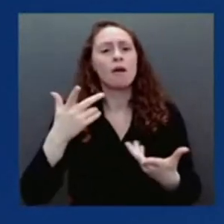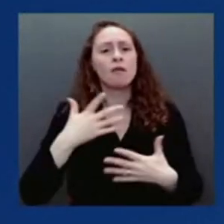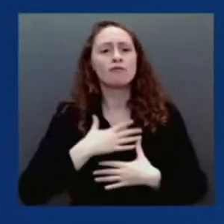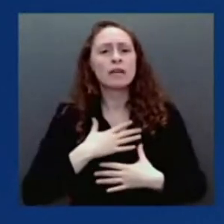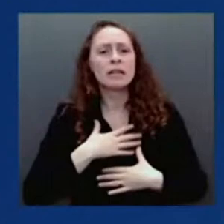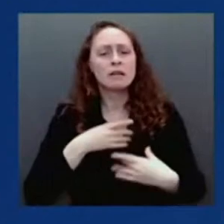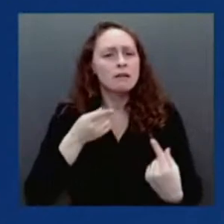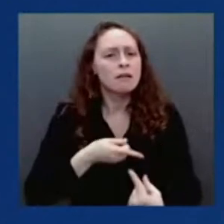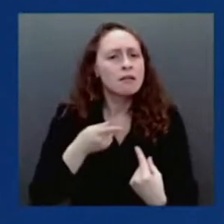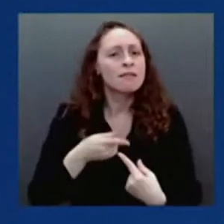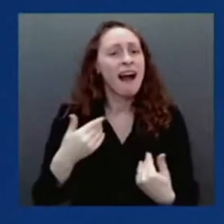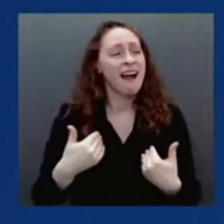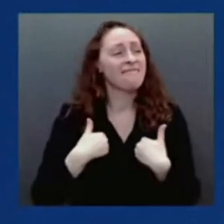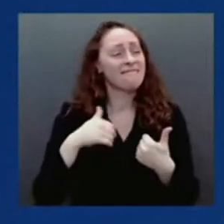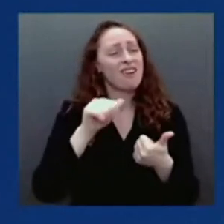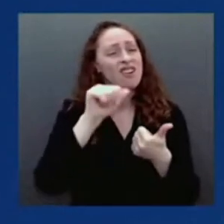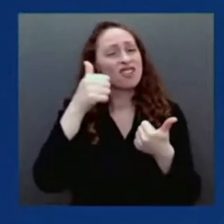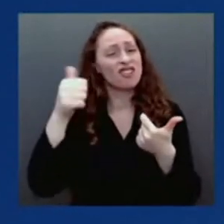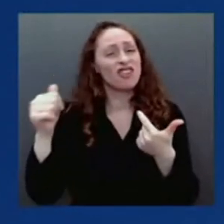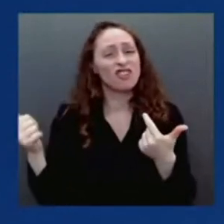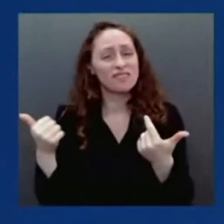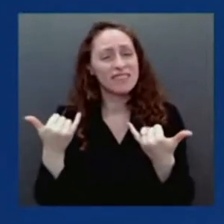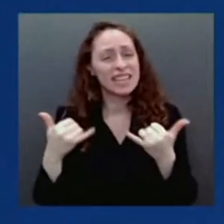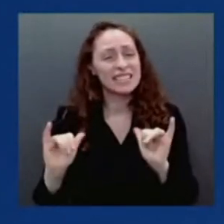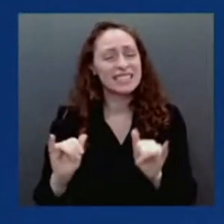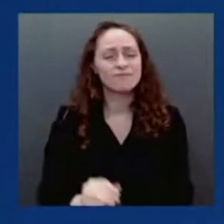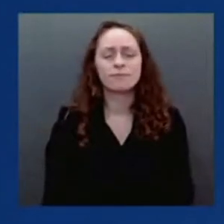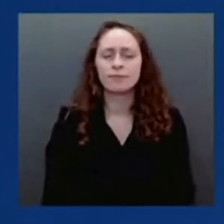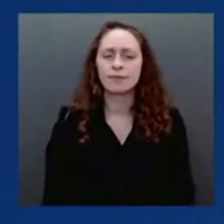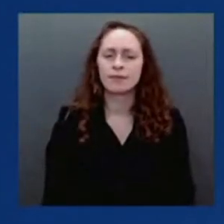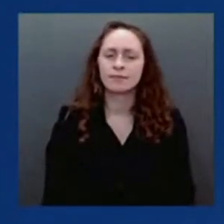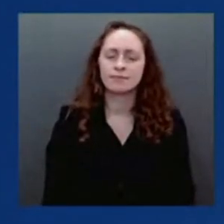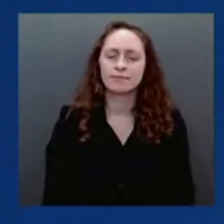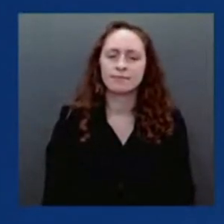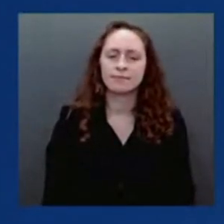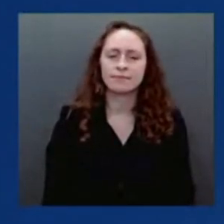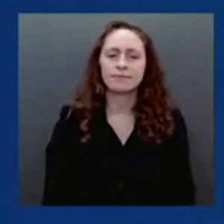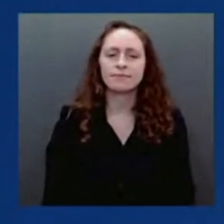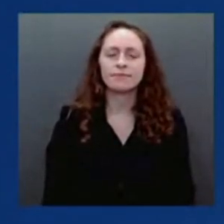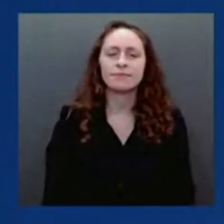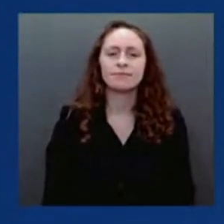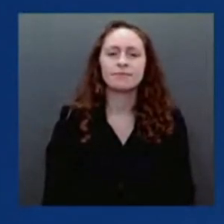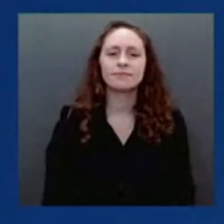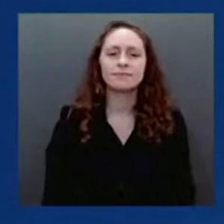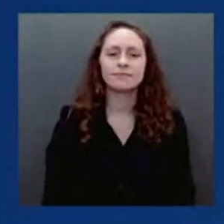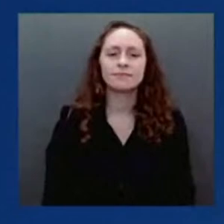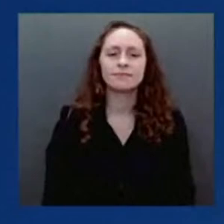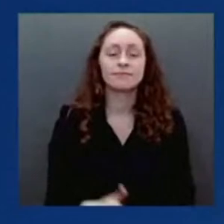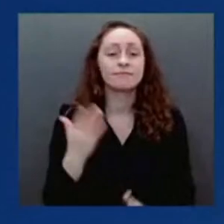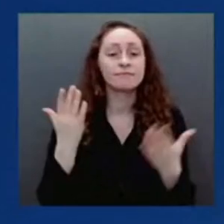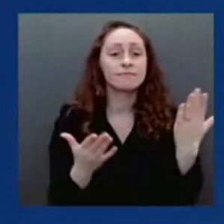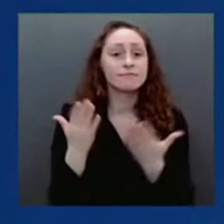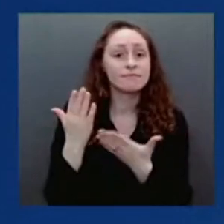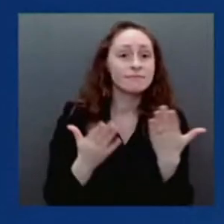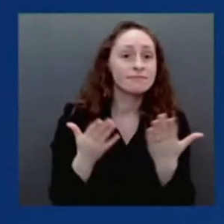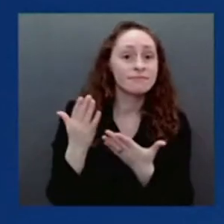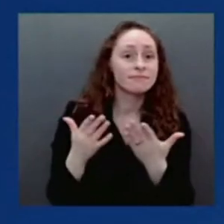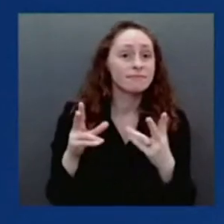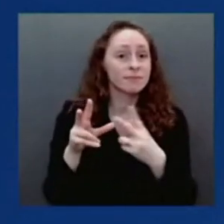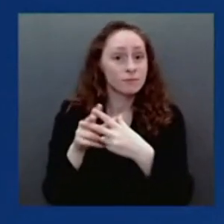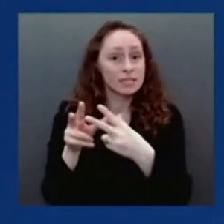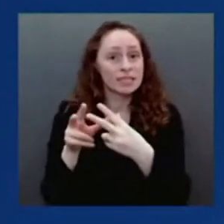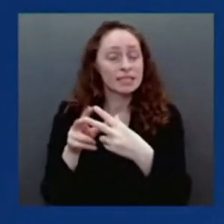either vaccine plus boosting, or just vaccine alone, those are the things that will hopefully get us